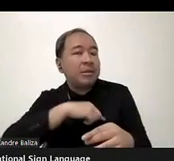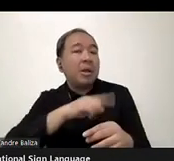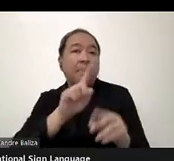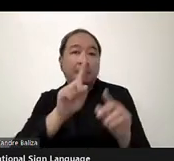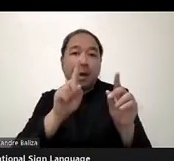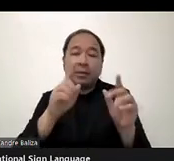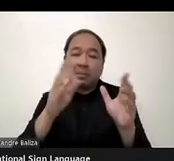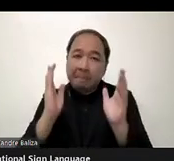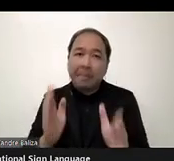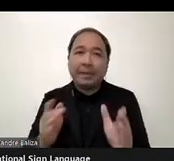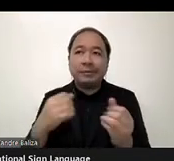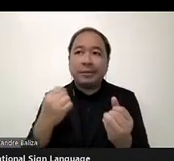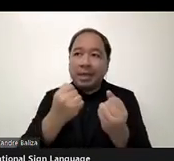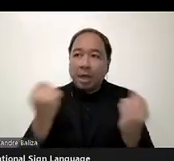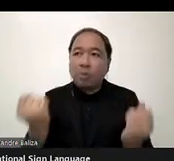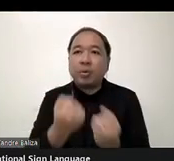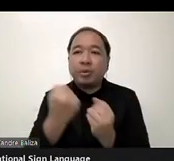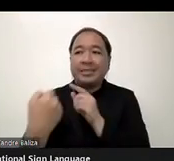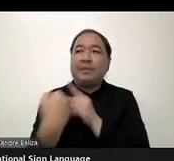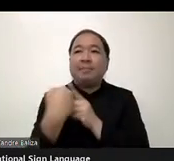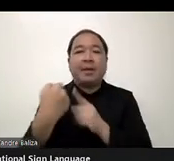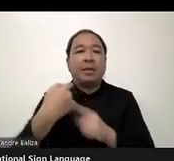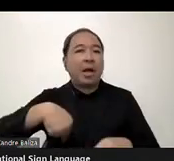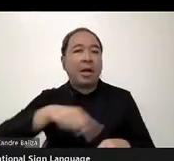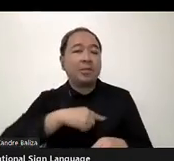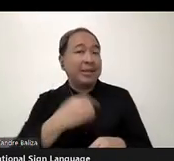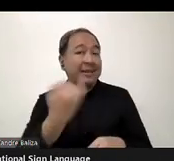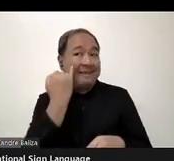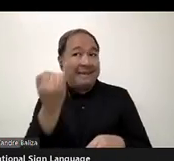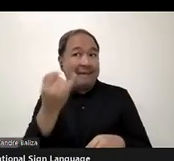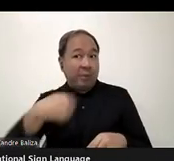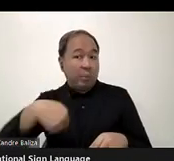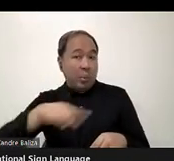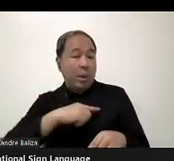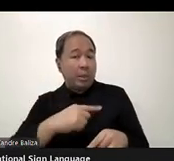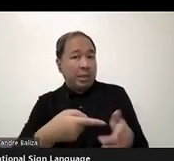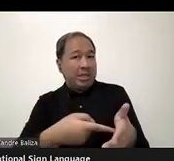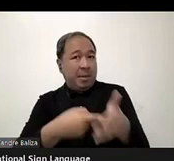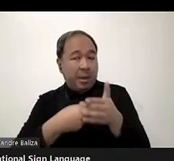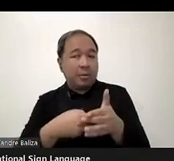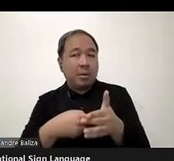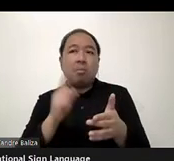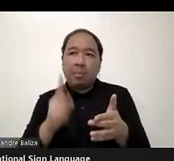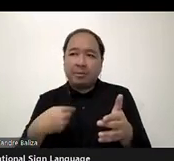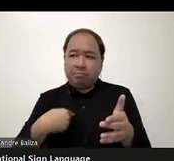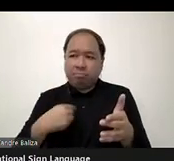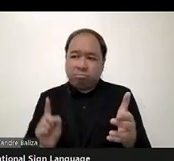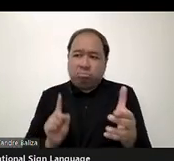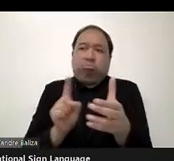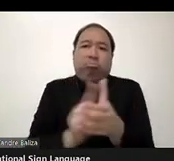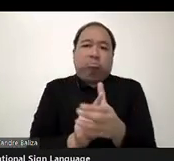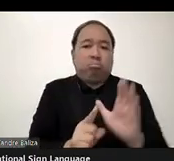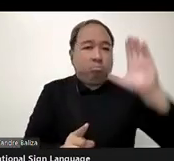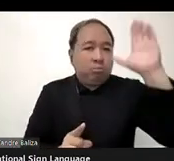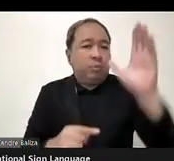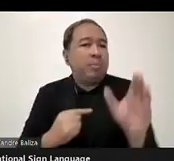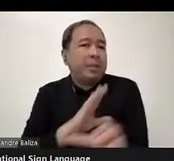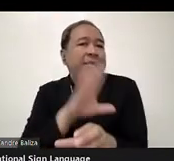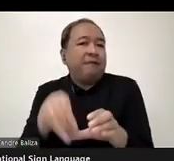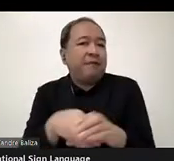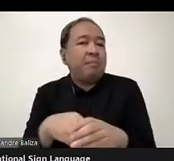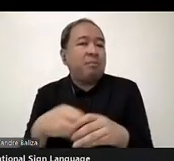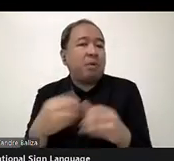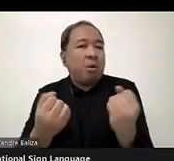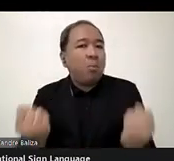on us as well. That if we demand it, we have to come forward and work, work with these initiatives. Uh, without us, of